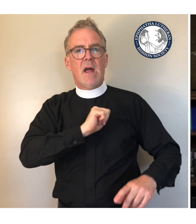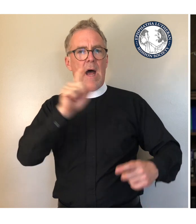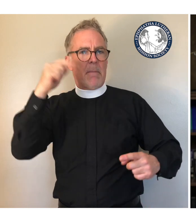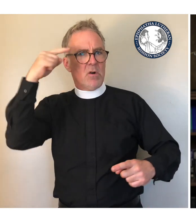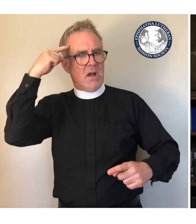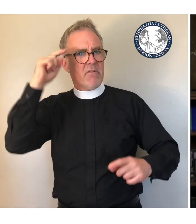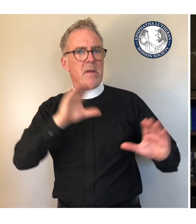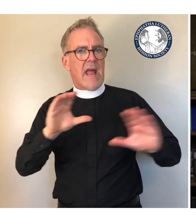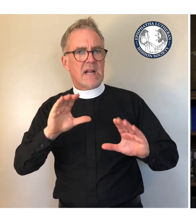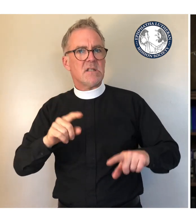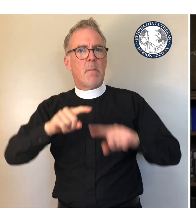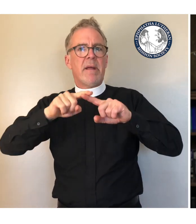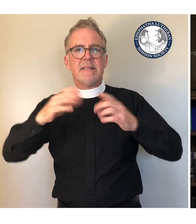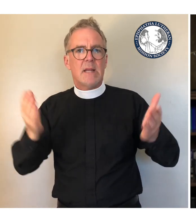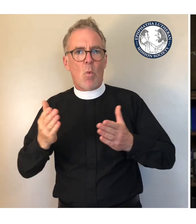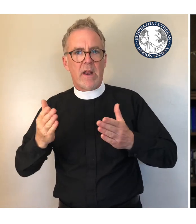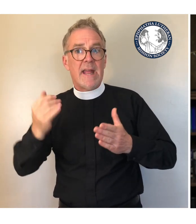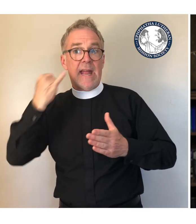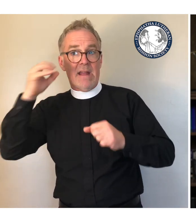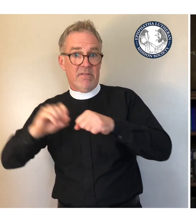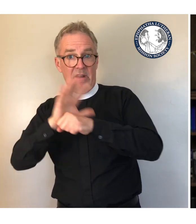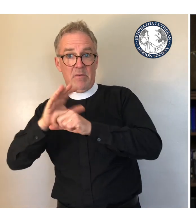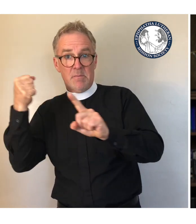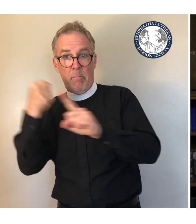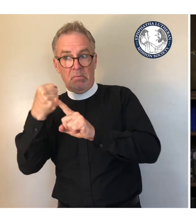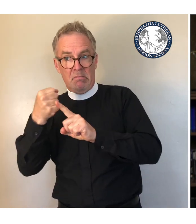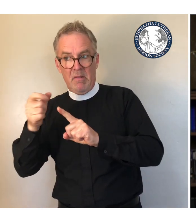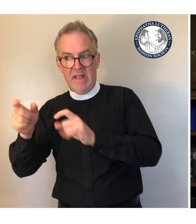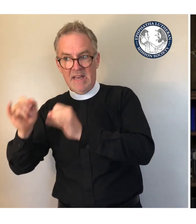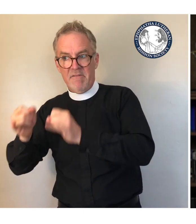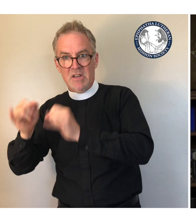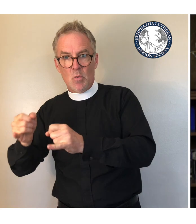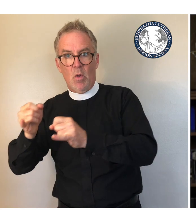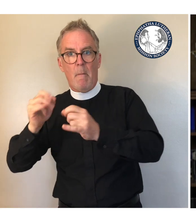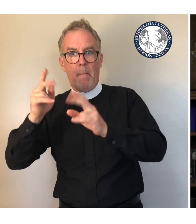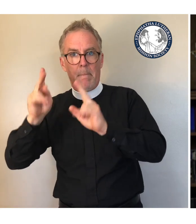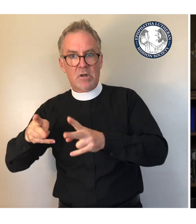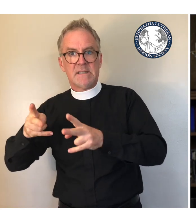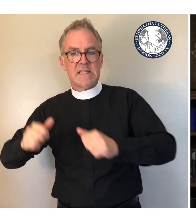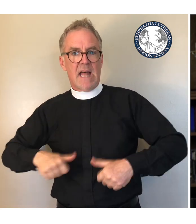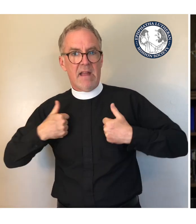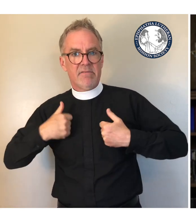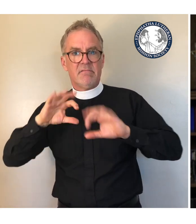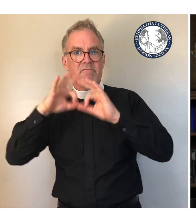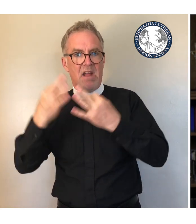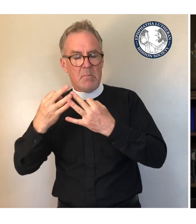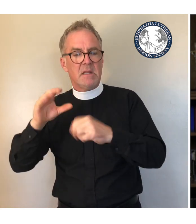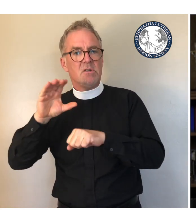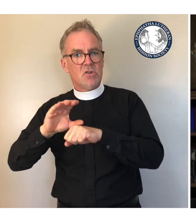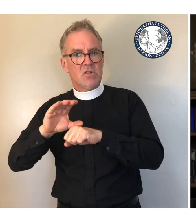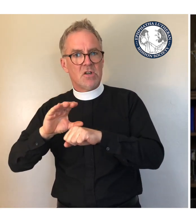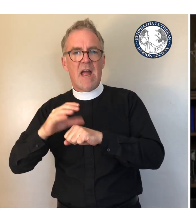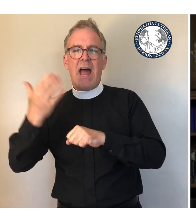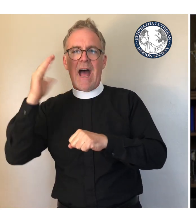whether the virus has impacted a person's home or territory, family or church, or not. I don't want anyone